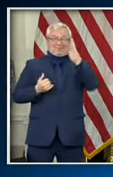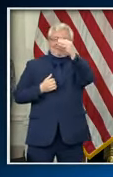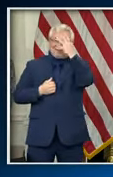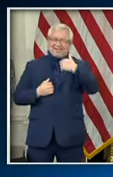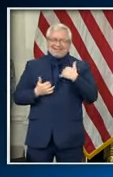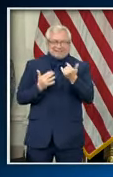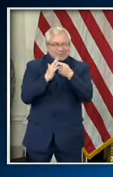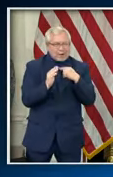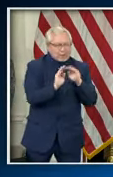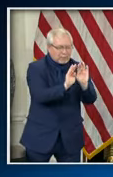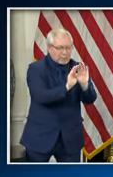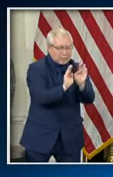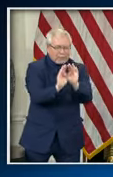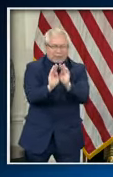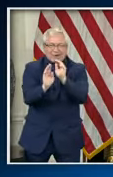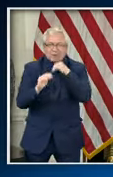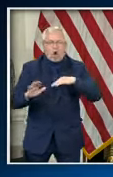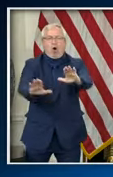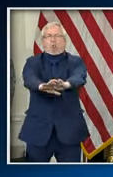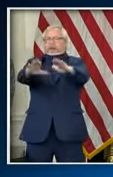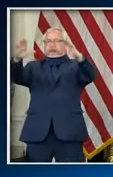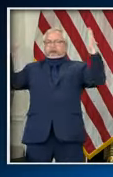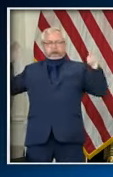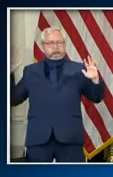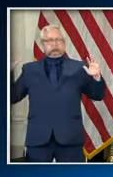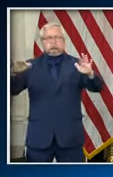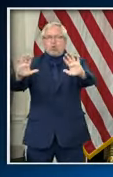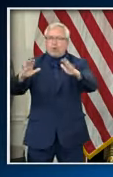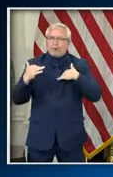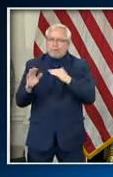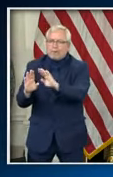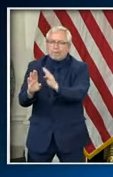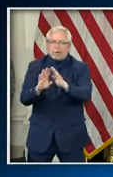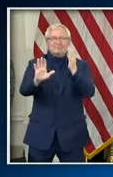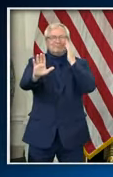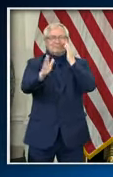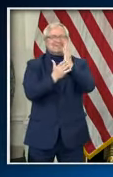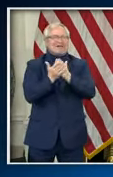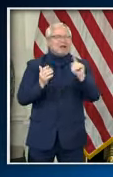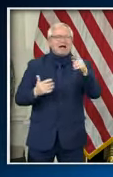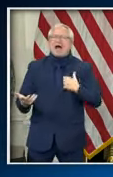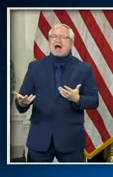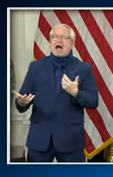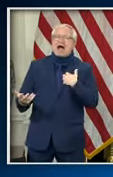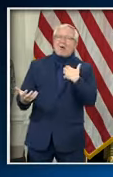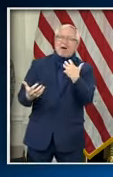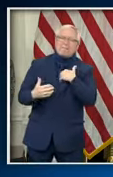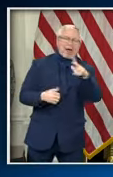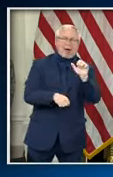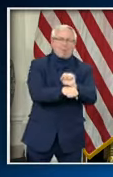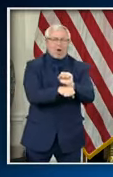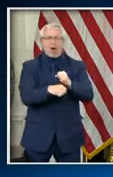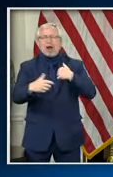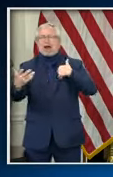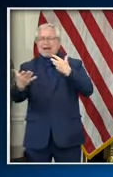they may be of little comfort to those who are out of work and who are struggling financially